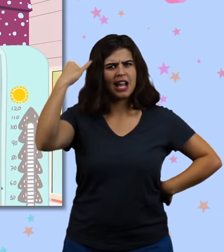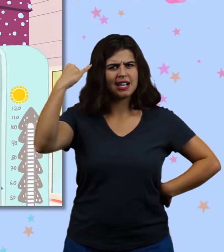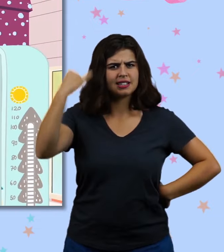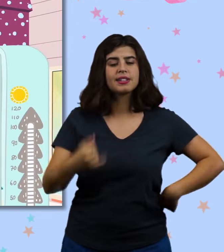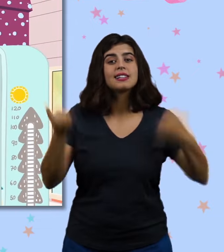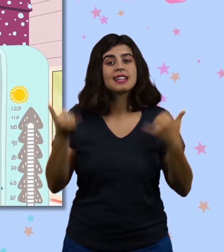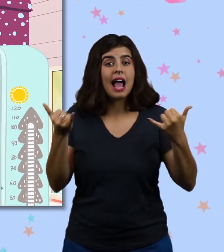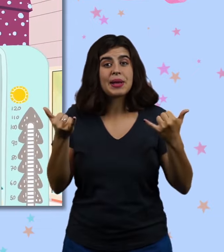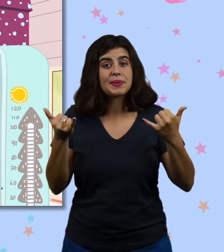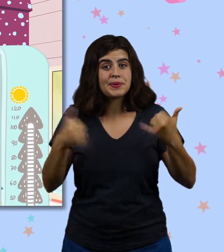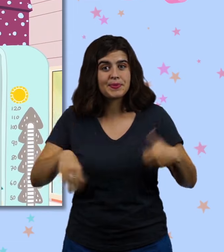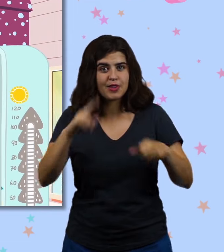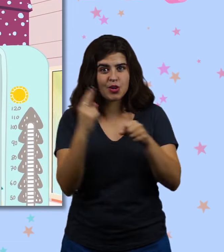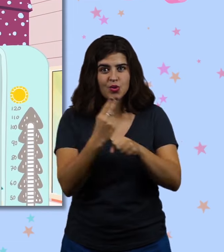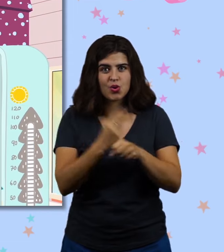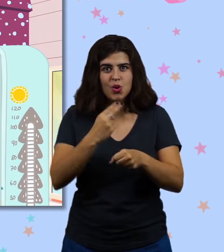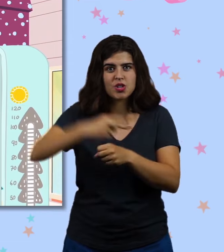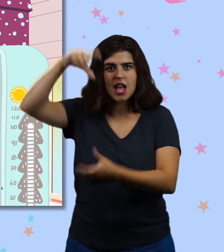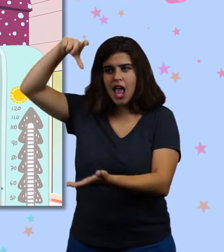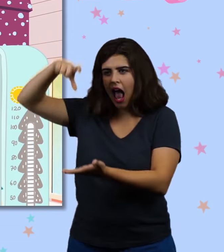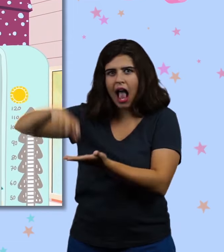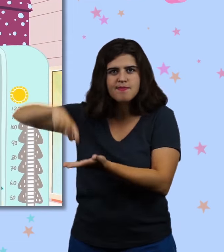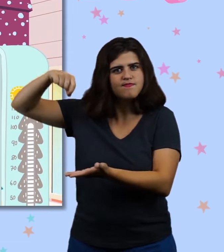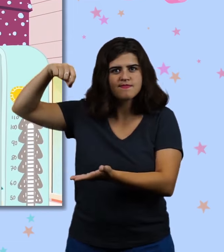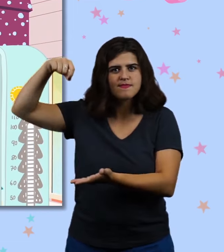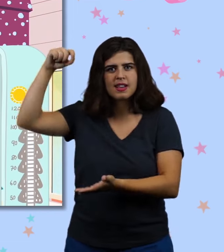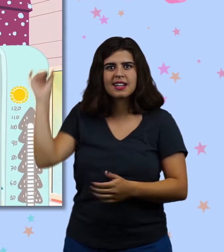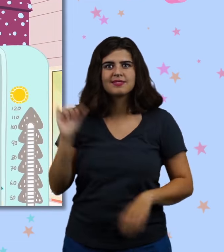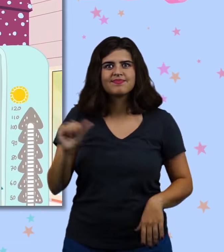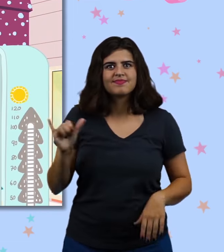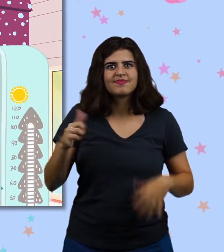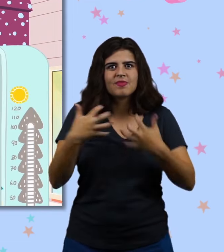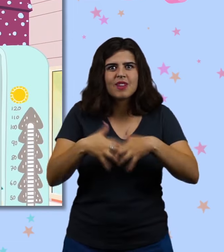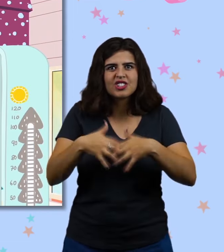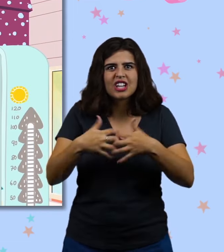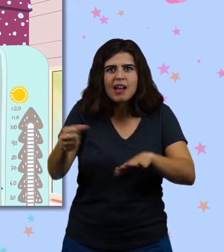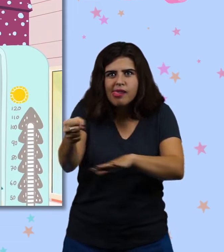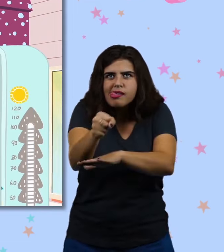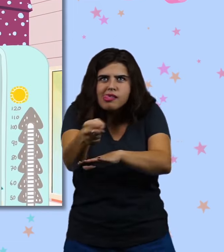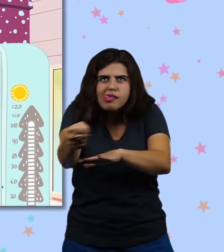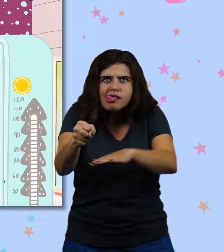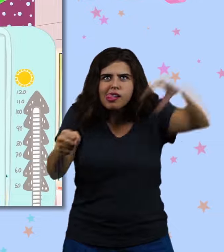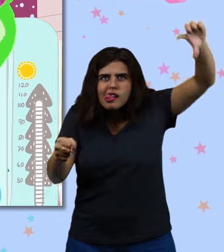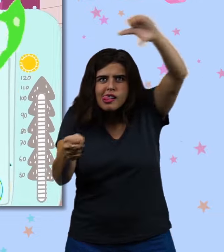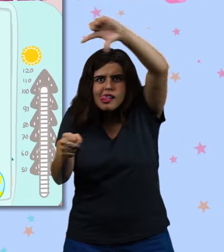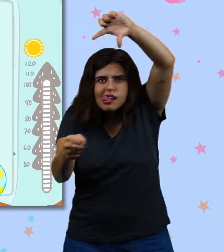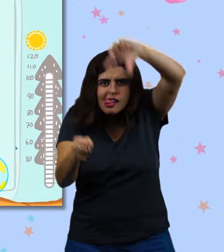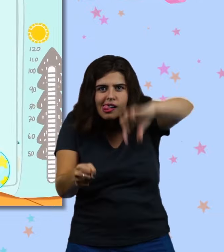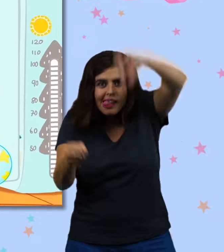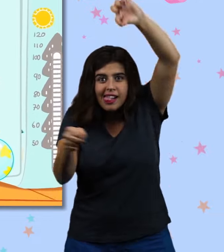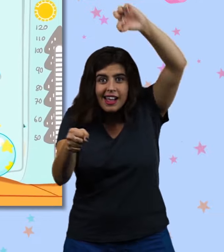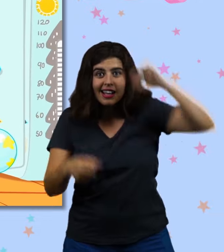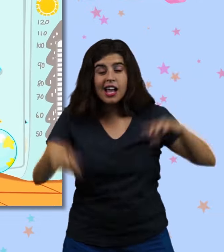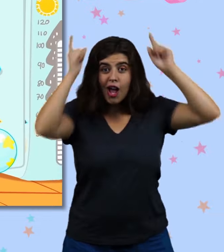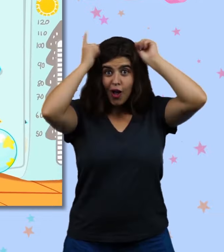Good idea. We can try to catch the backpack with a hook. Like that stuffed claw machine you were playing with on your vacation.